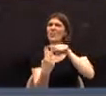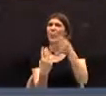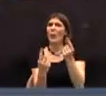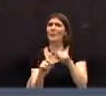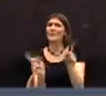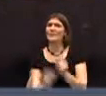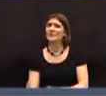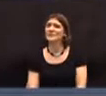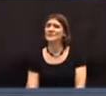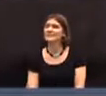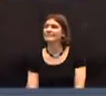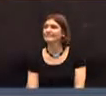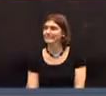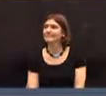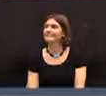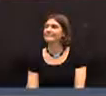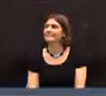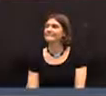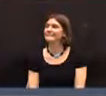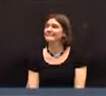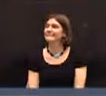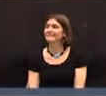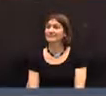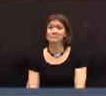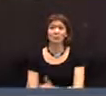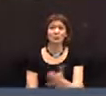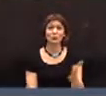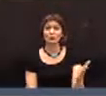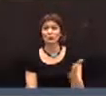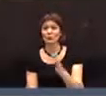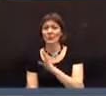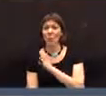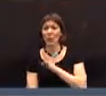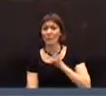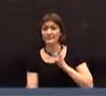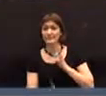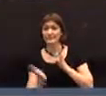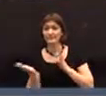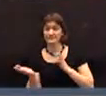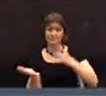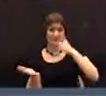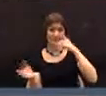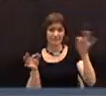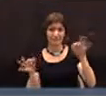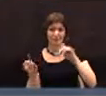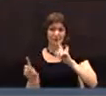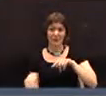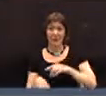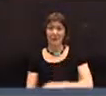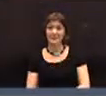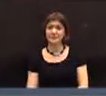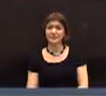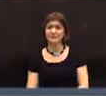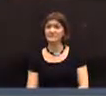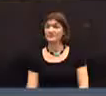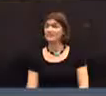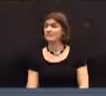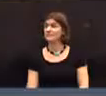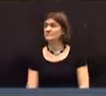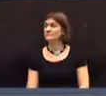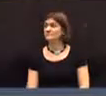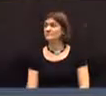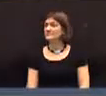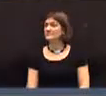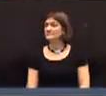that would be really helpful. Thank you. Is there a member of the administration that can, uh, respond to Mr. Phillips' inquiry?